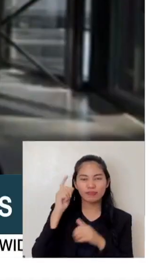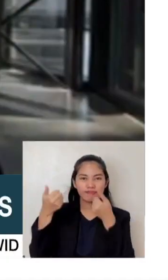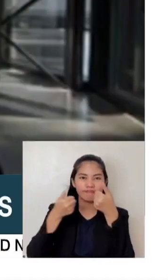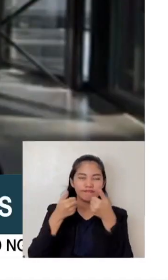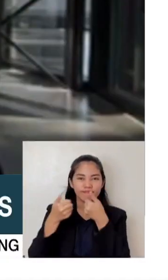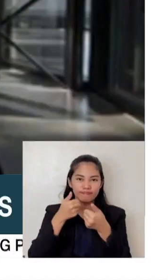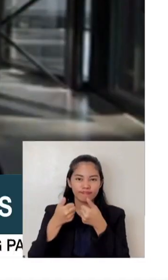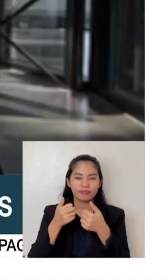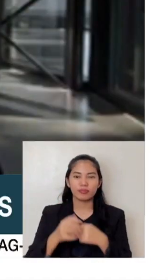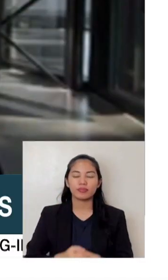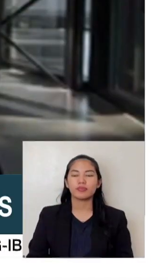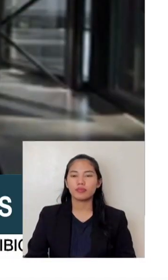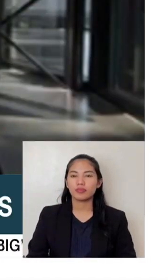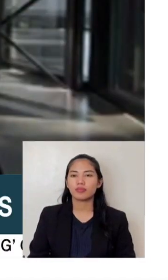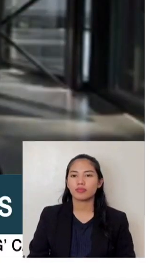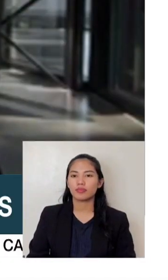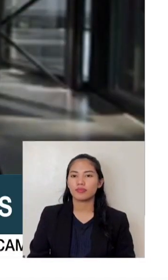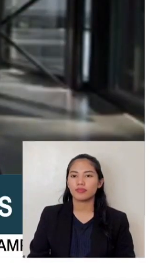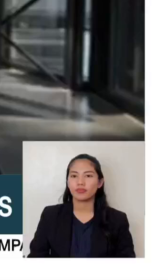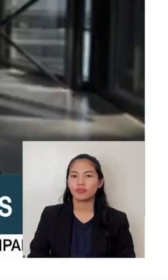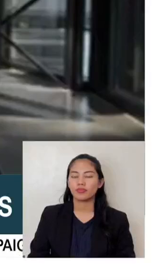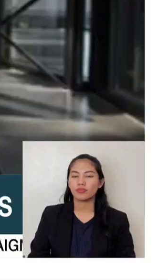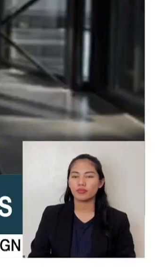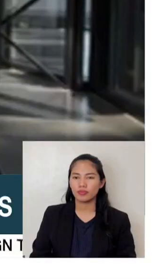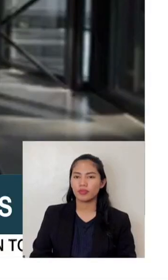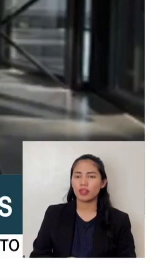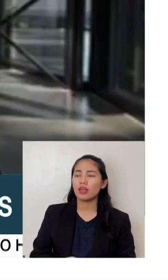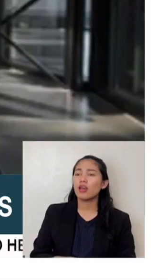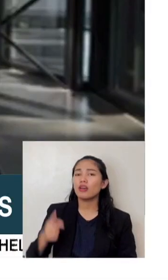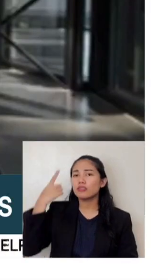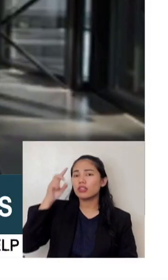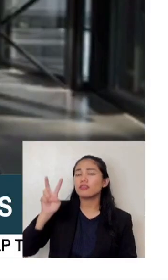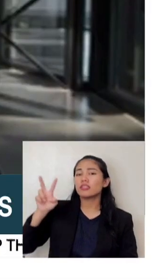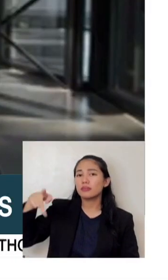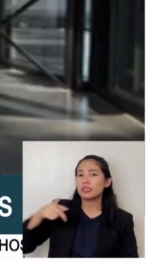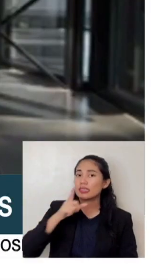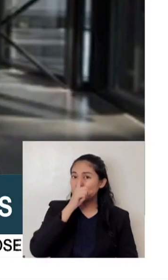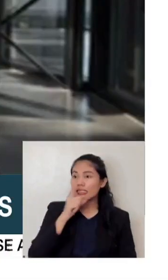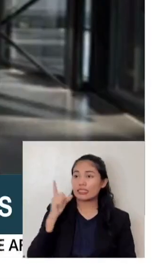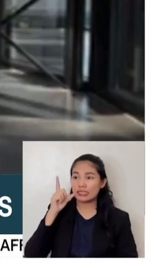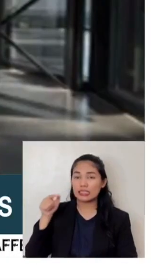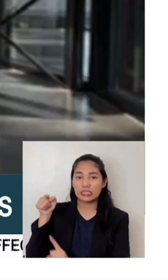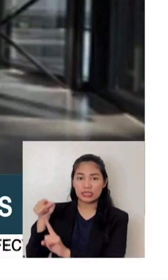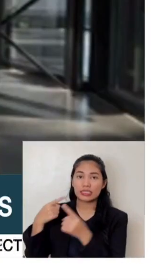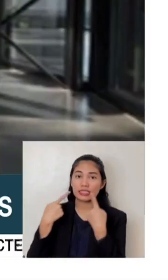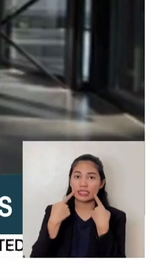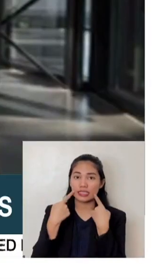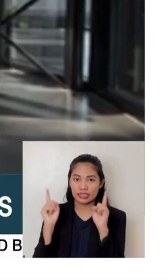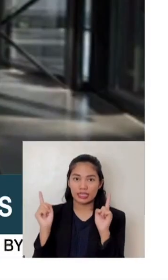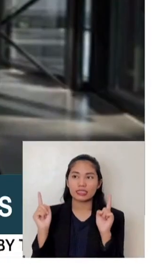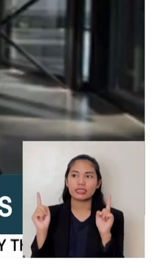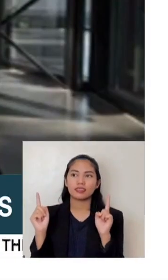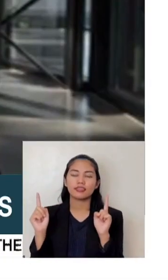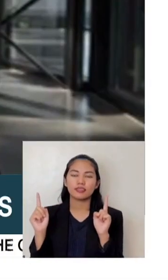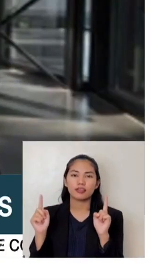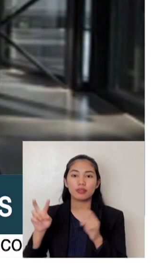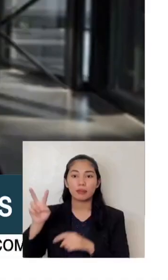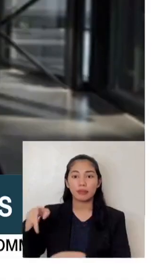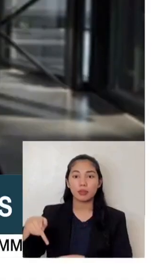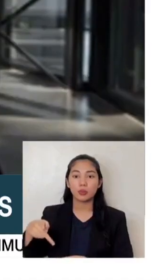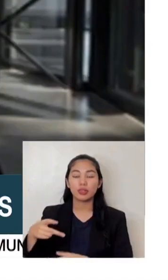Vice President Lenny Robredo, she won the Vice Presidency with the help of the Liberal Party machinery,